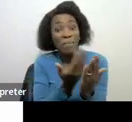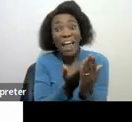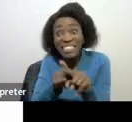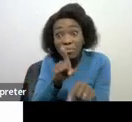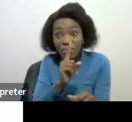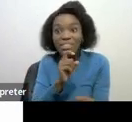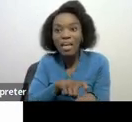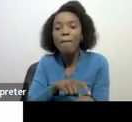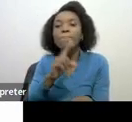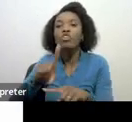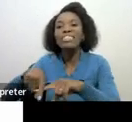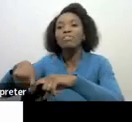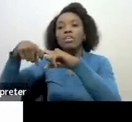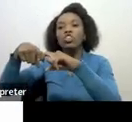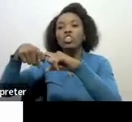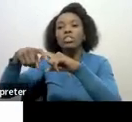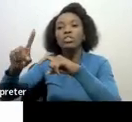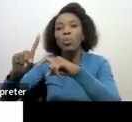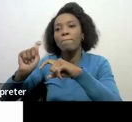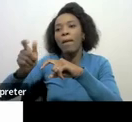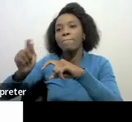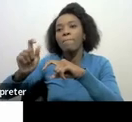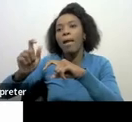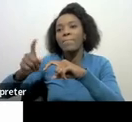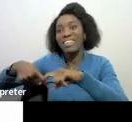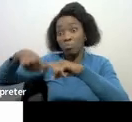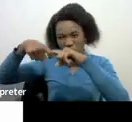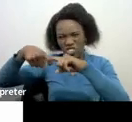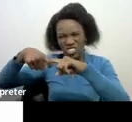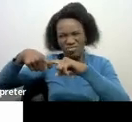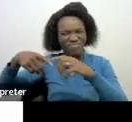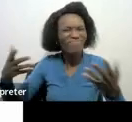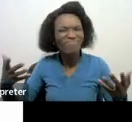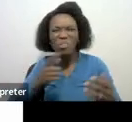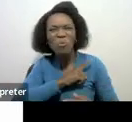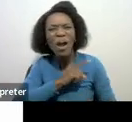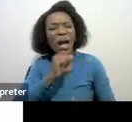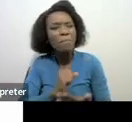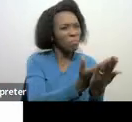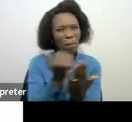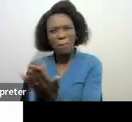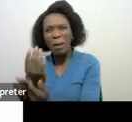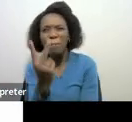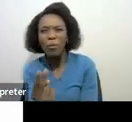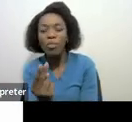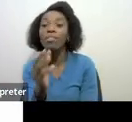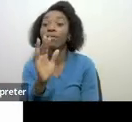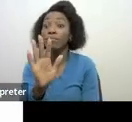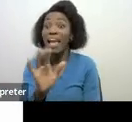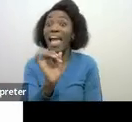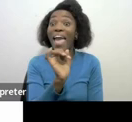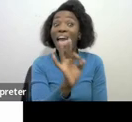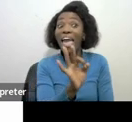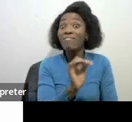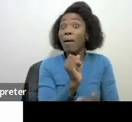suspension of payment what is the reason for that if you do not apply for suspension